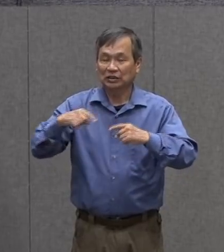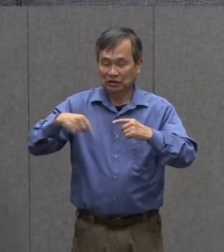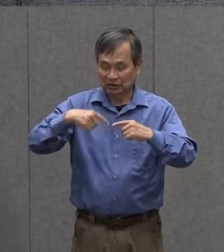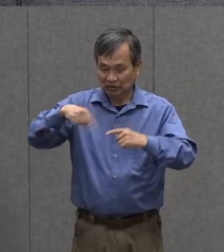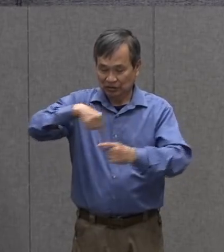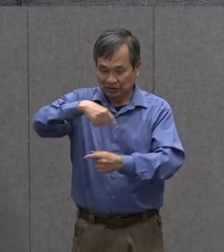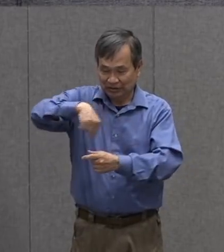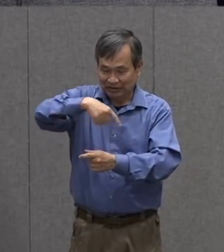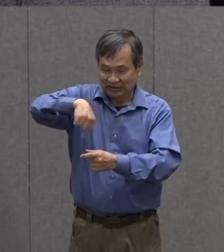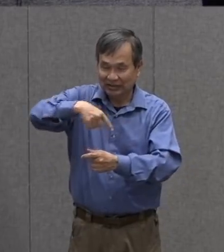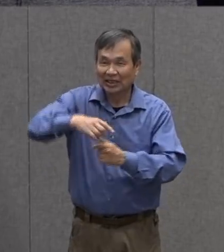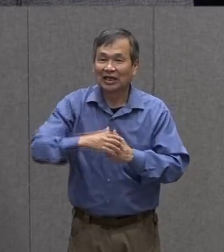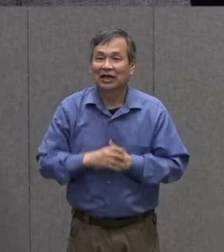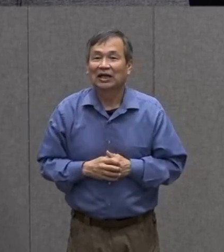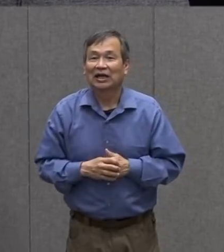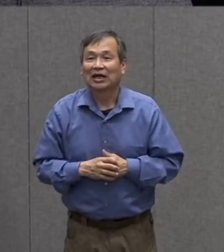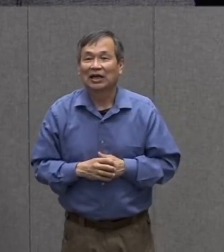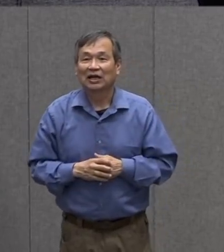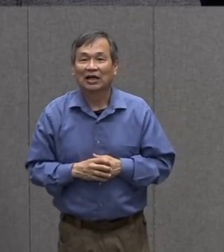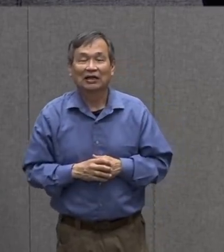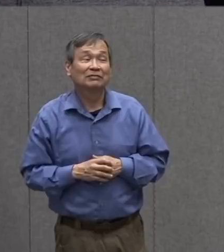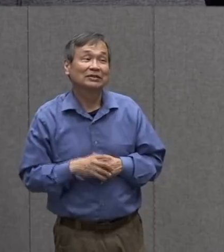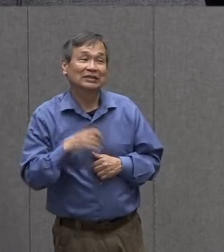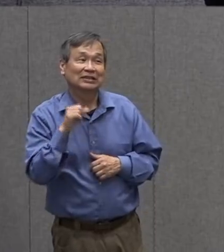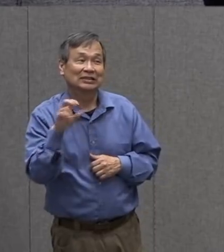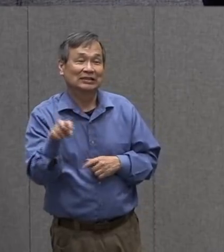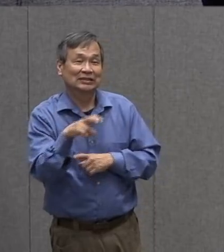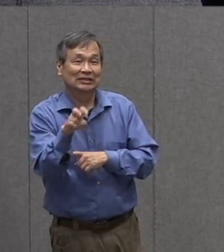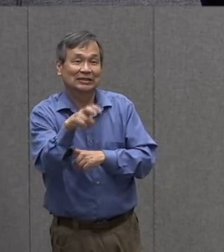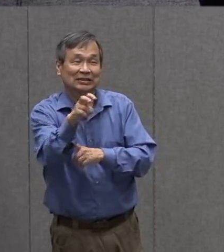All curled up. That's a snake.